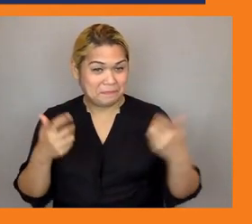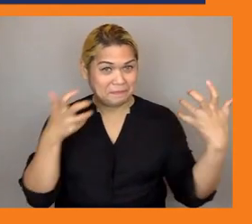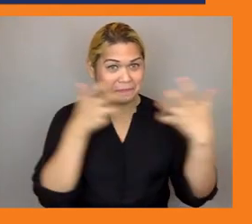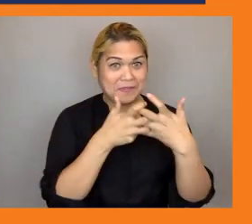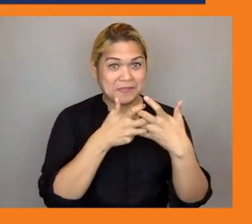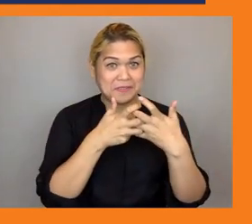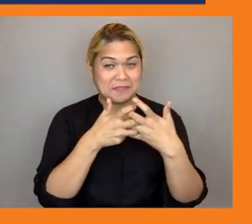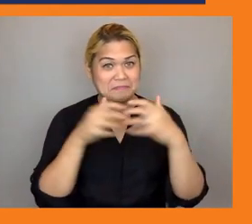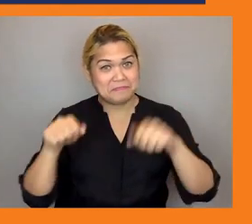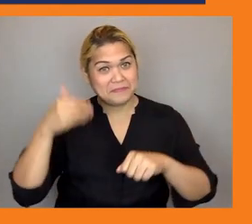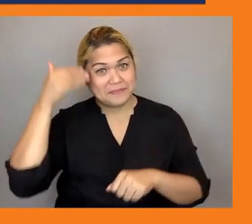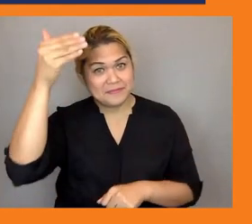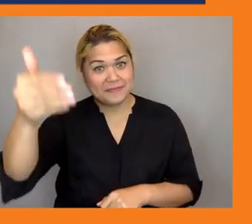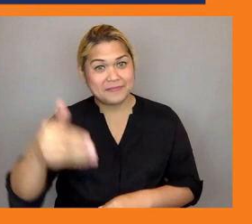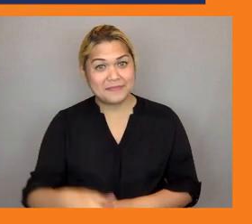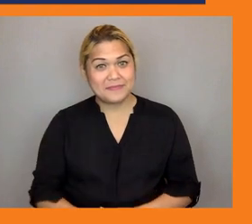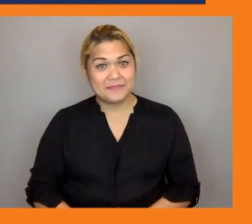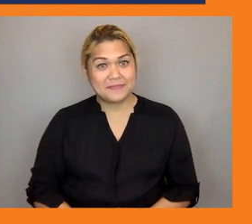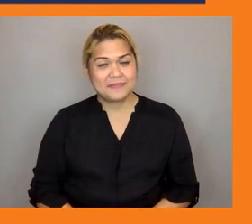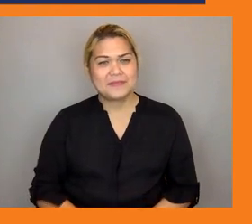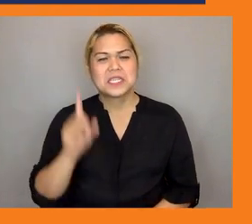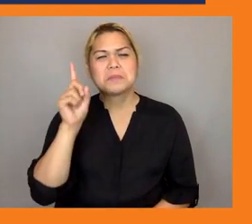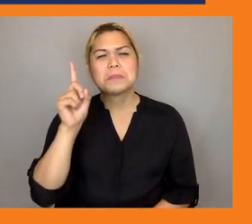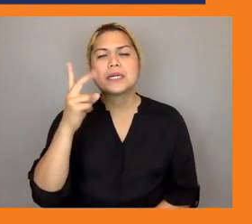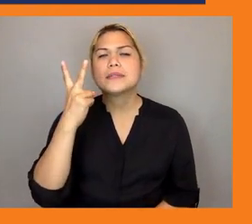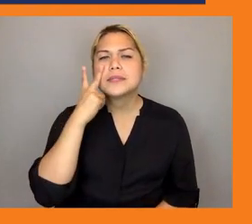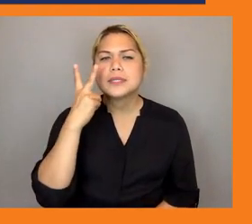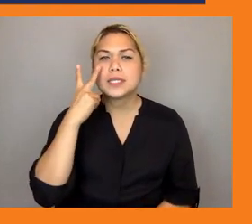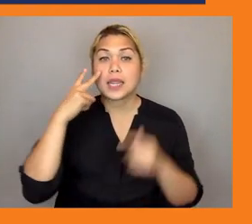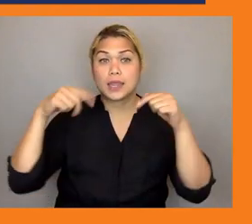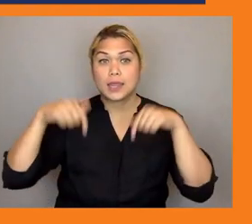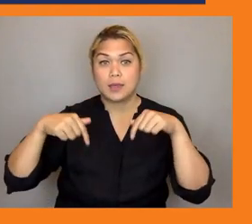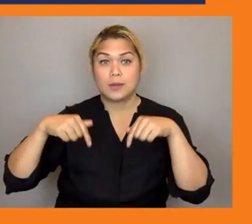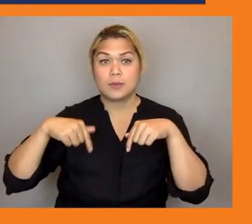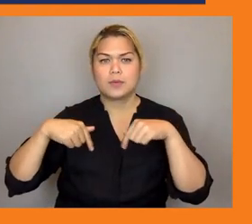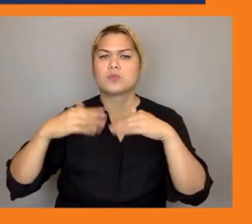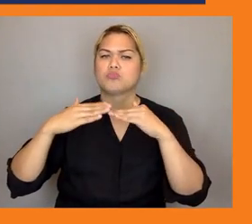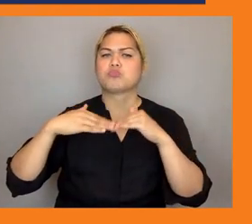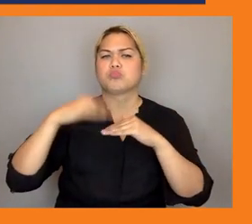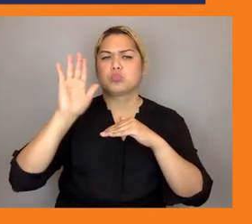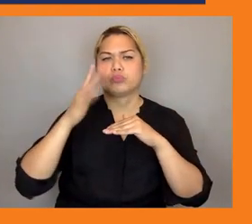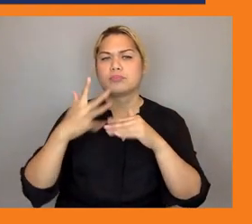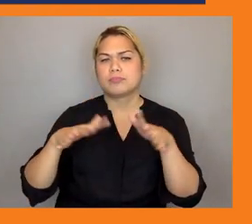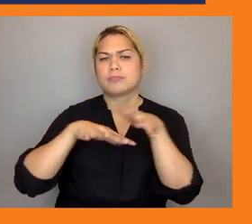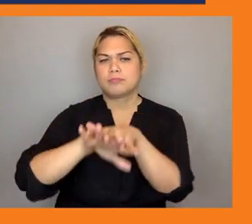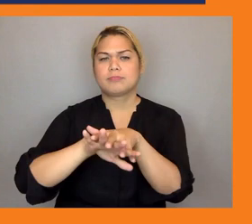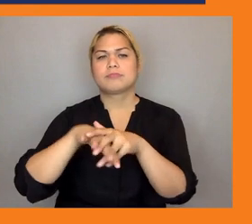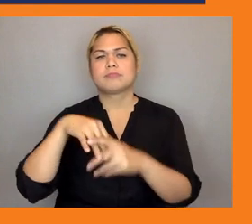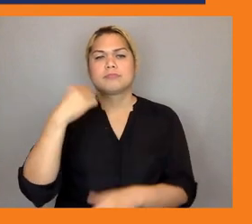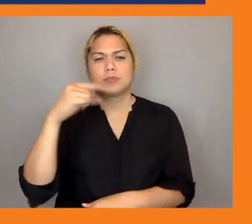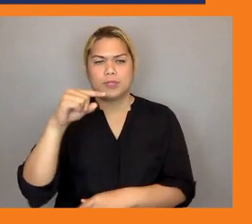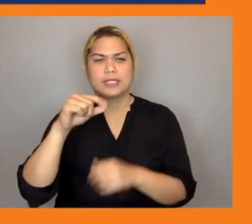is the integration of greening aspects including in shorter courses in the technical vocational training um